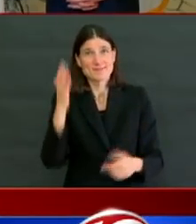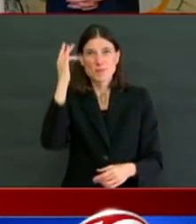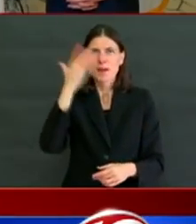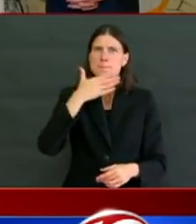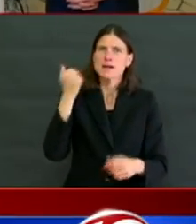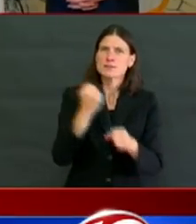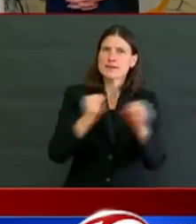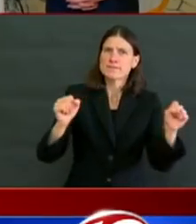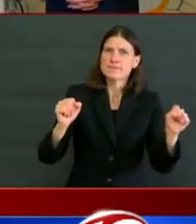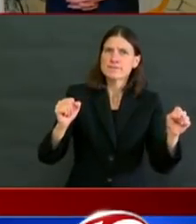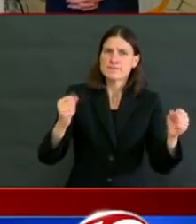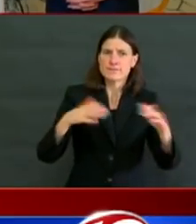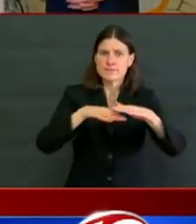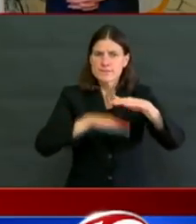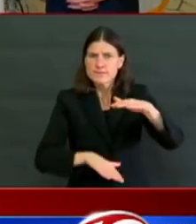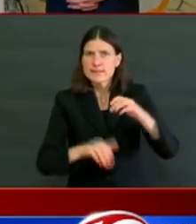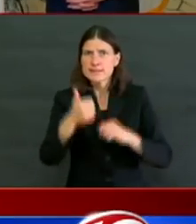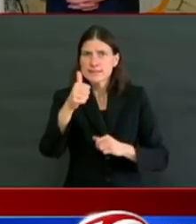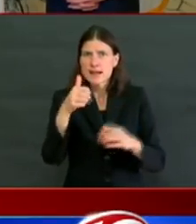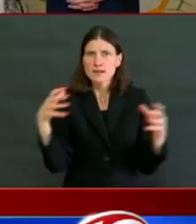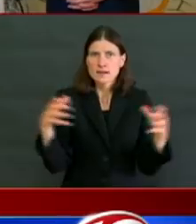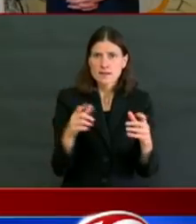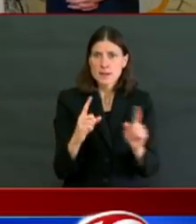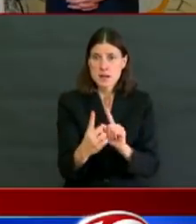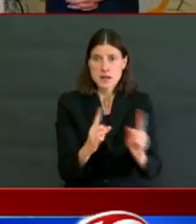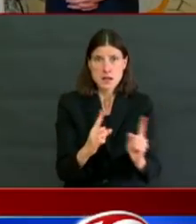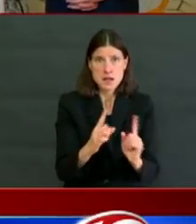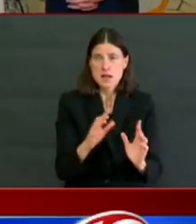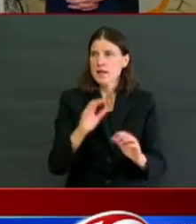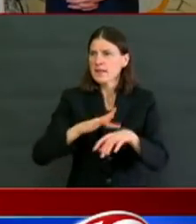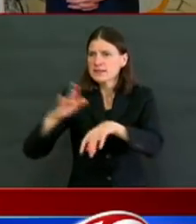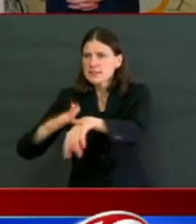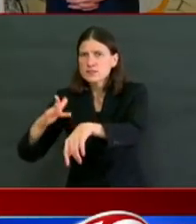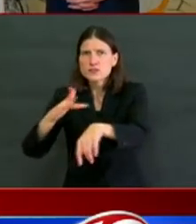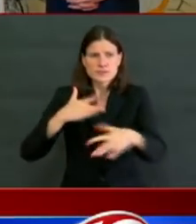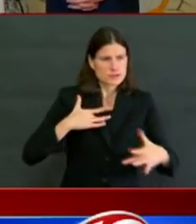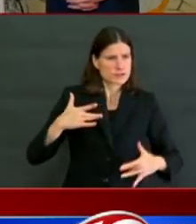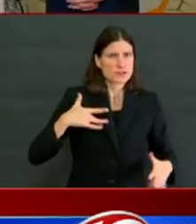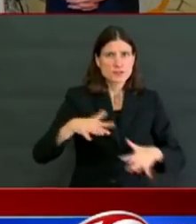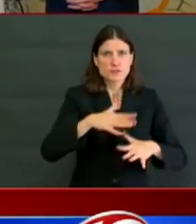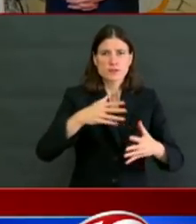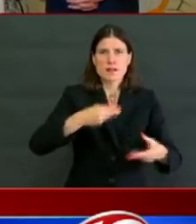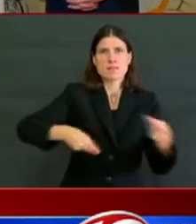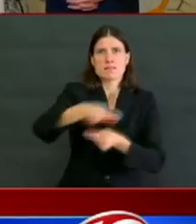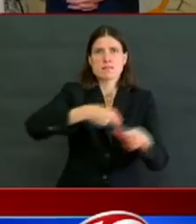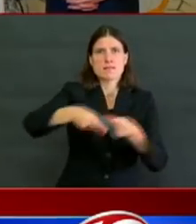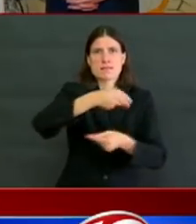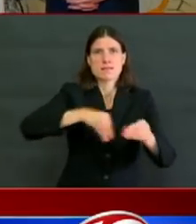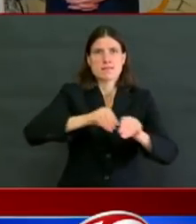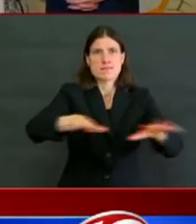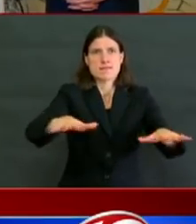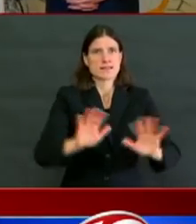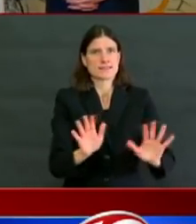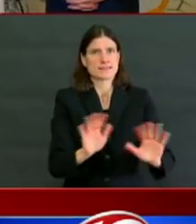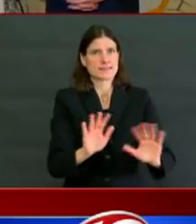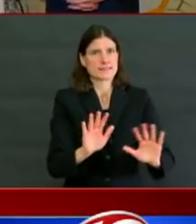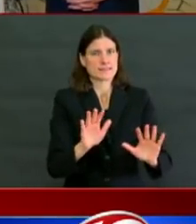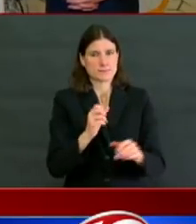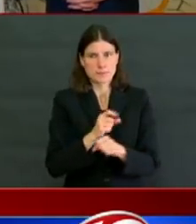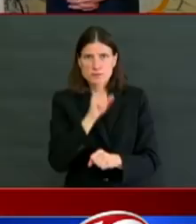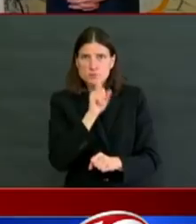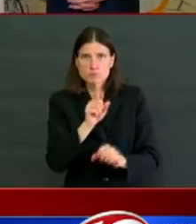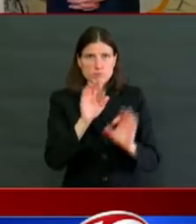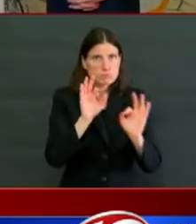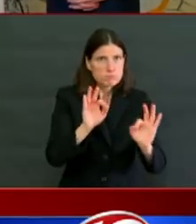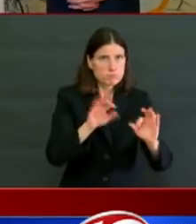So we're going to do it. We're going to stand child care back up. We're going to stand this economy back up. We're going to use our beaches and parks again.